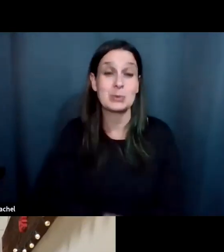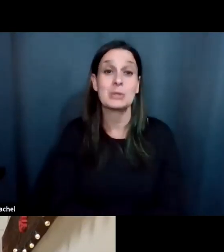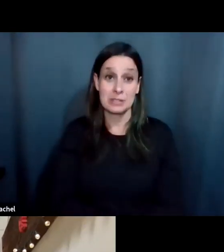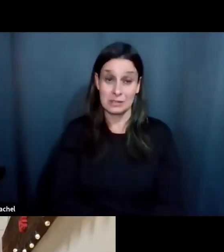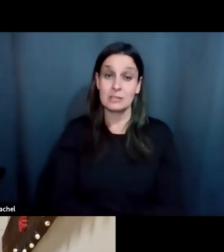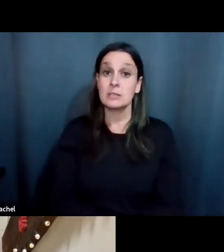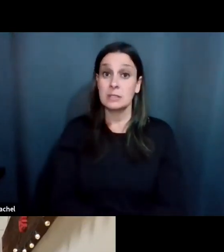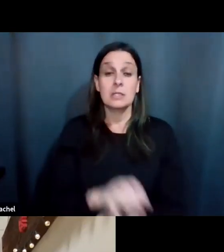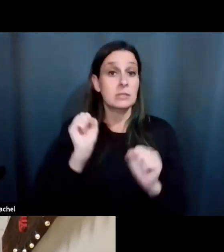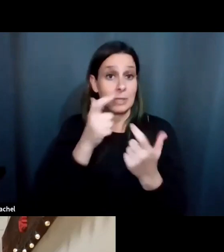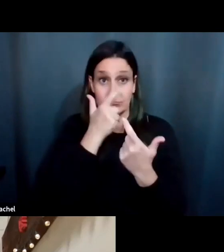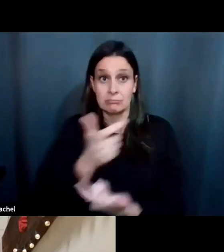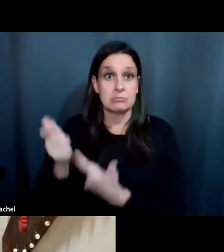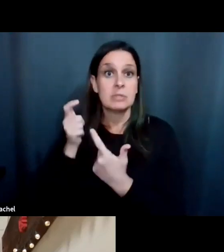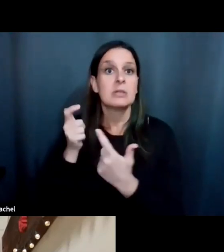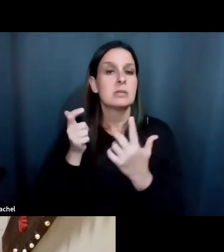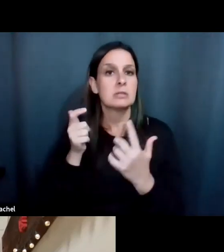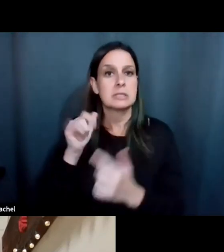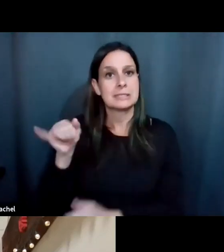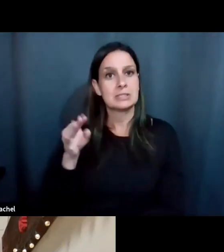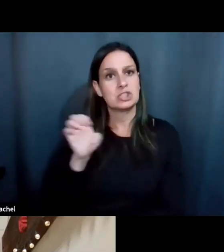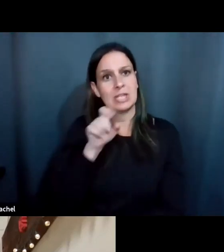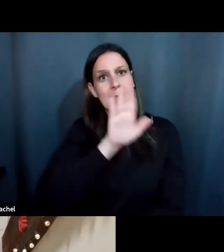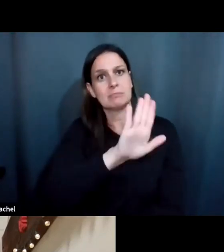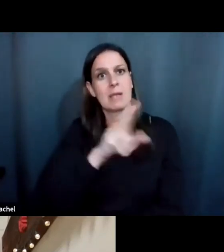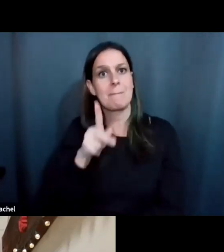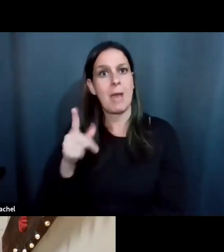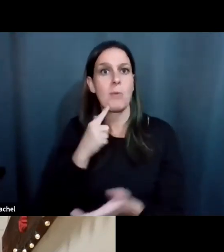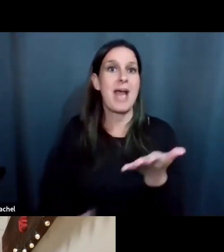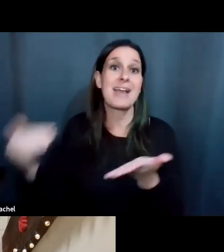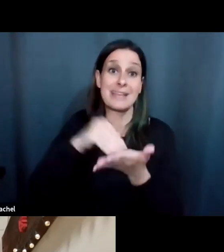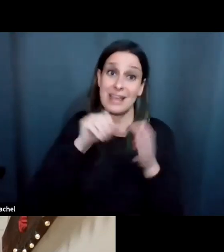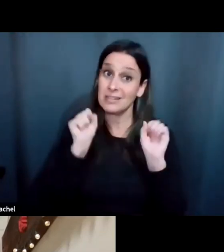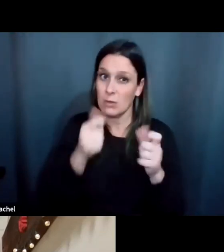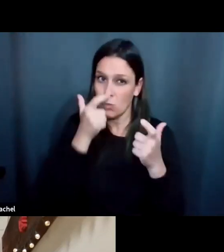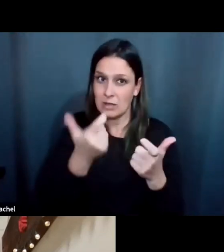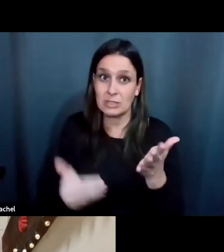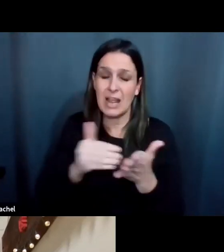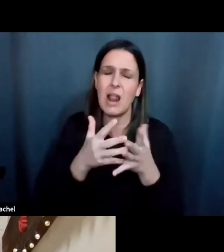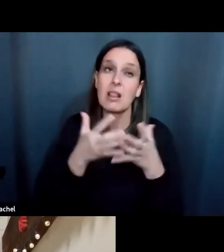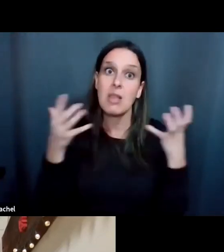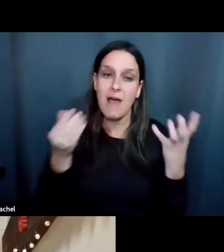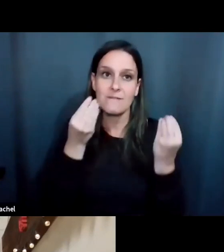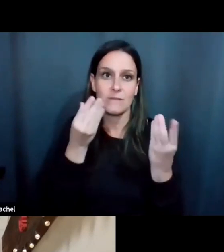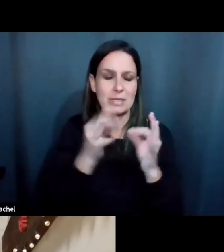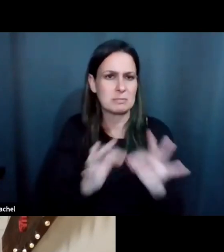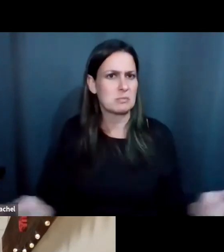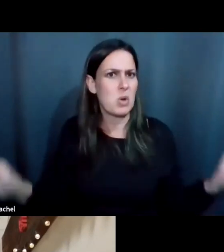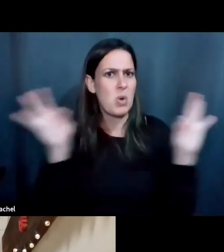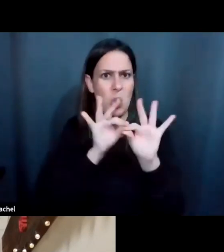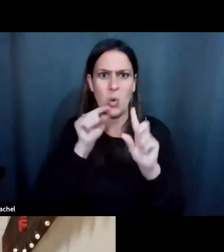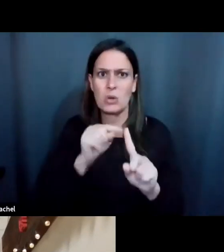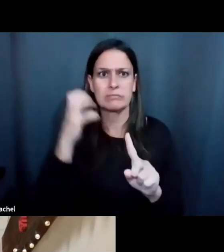you, you, can view the, um, Jamie's PowerPoint again, lots of vital information in that.